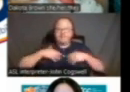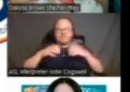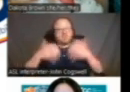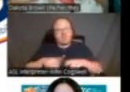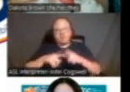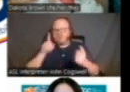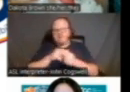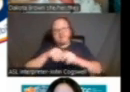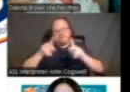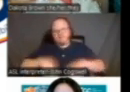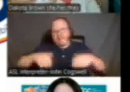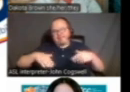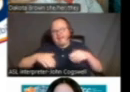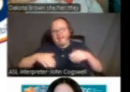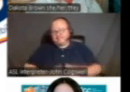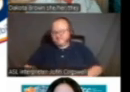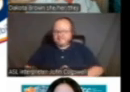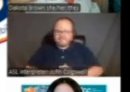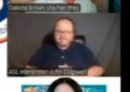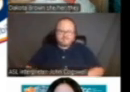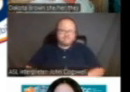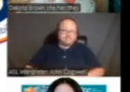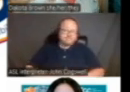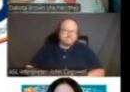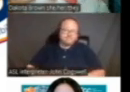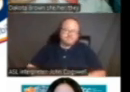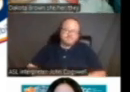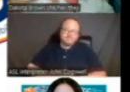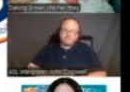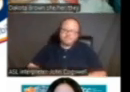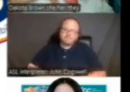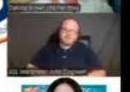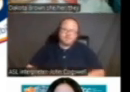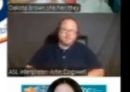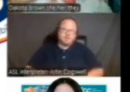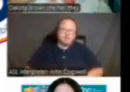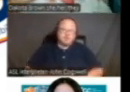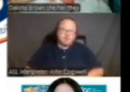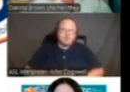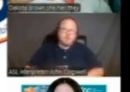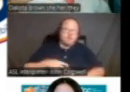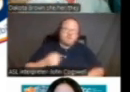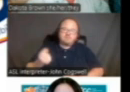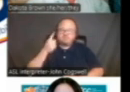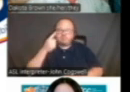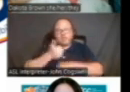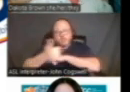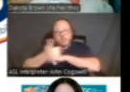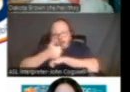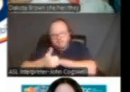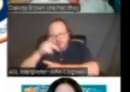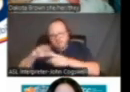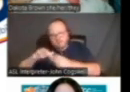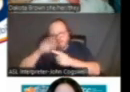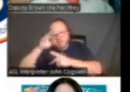make a note of that and put it in my calculations. We just, we understand transportation, especially for people